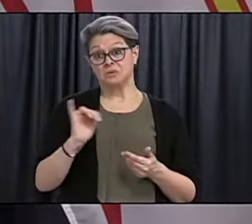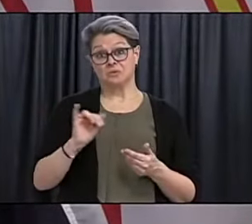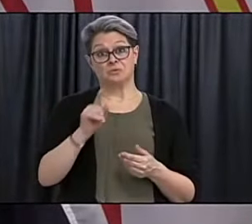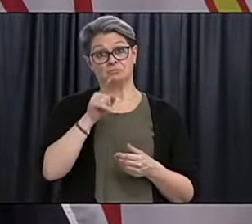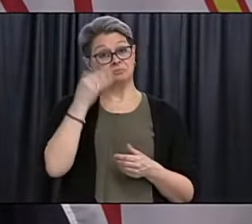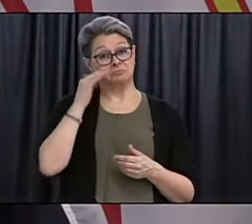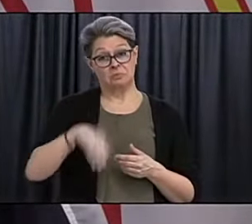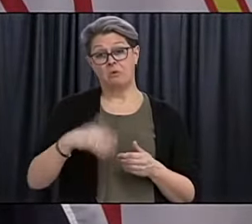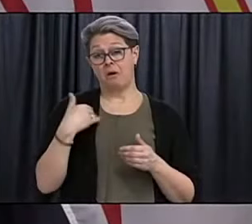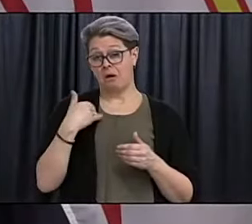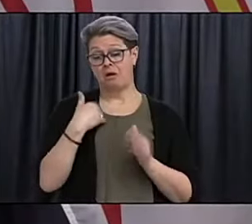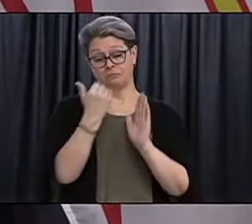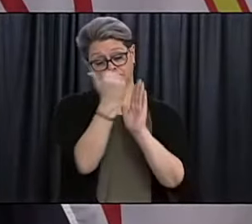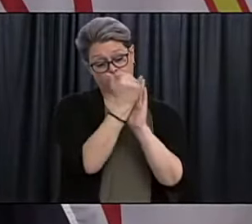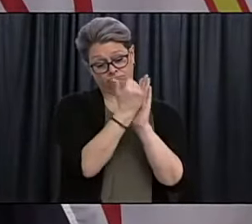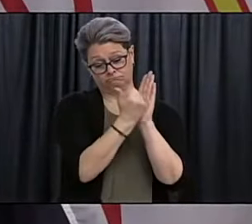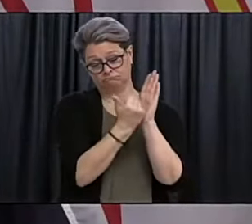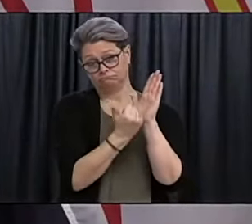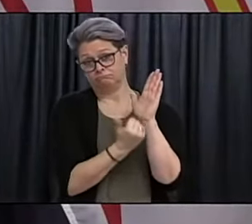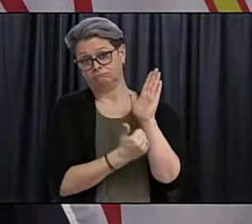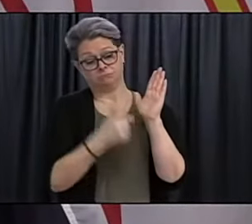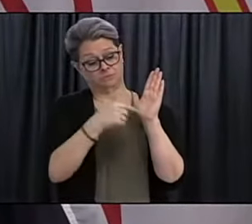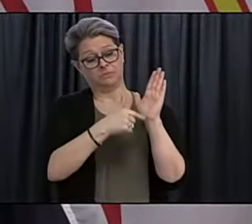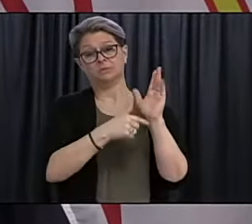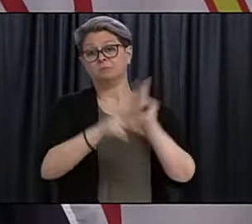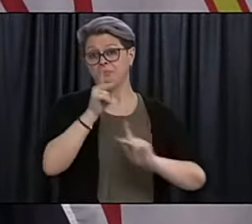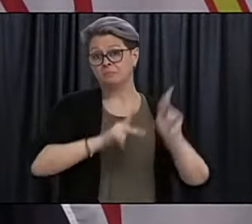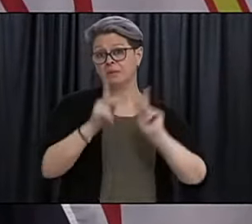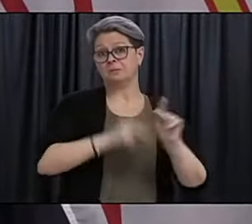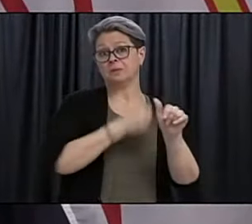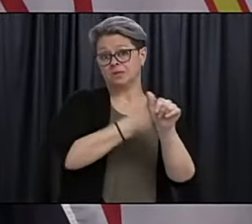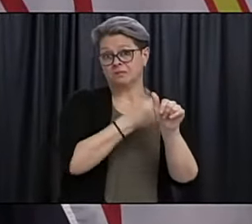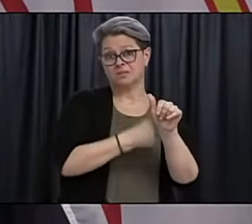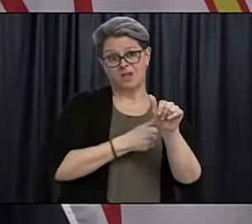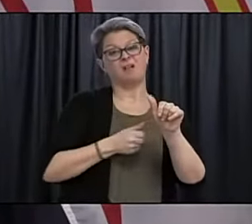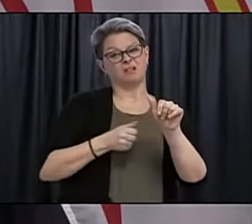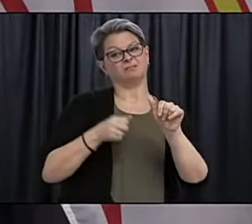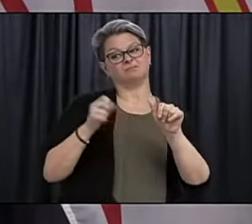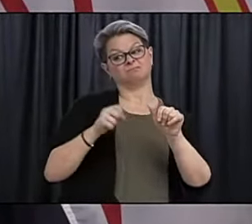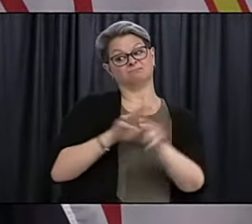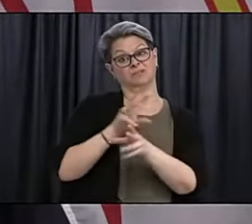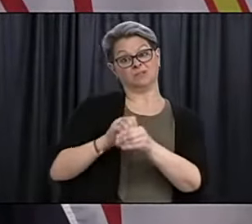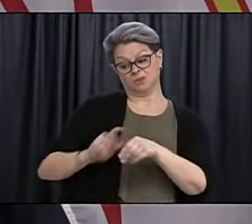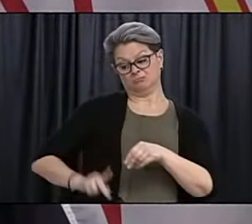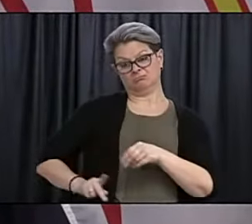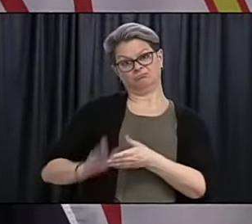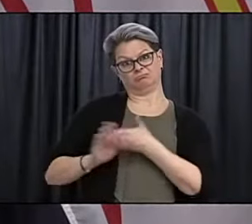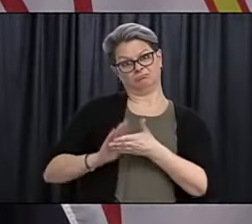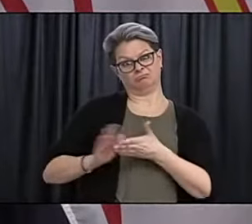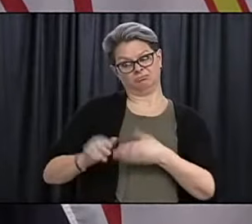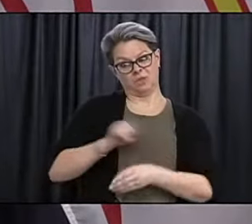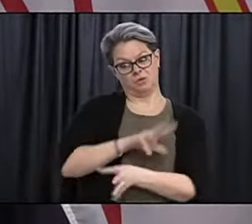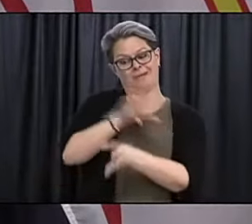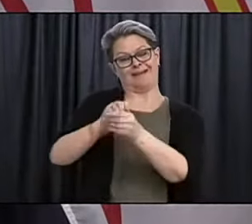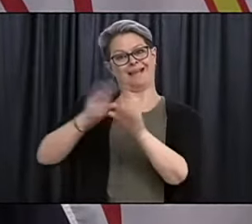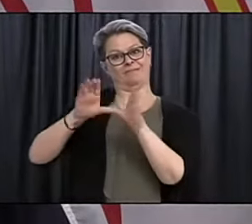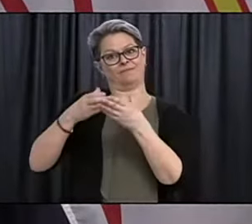list of those people and certainly people on dialysis would be in that group, so.